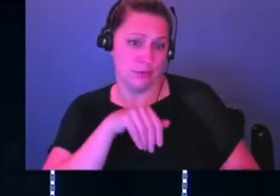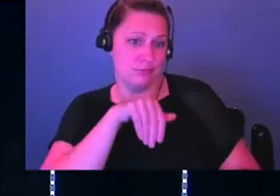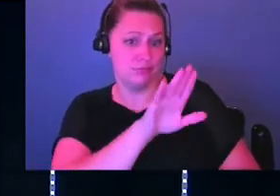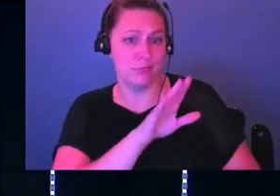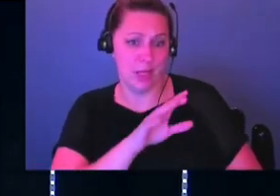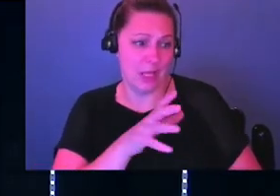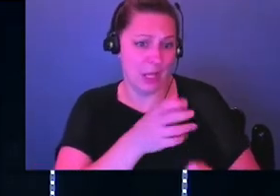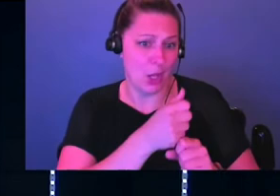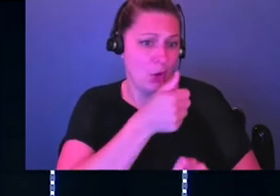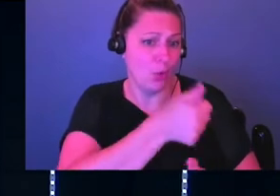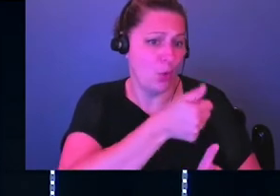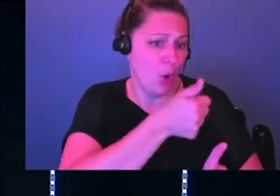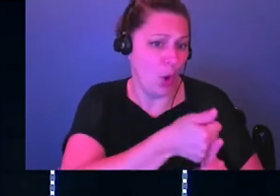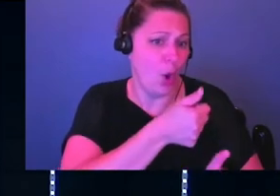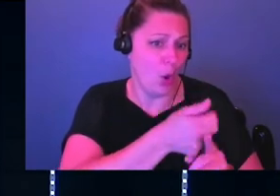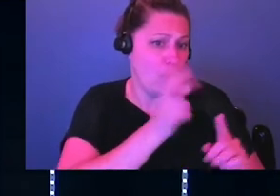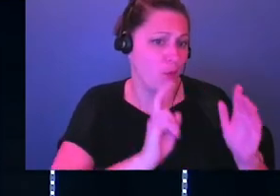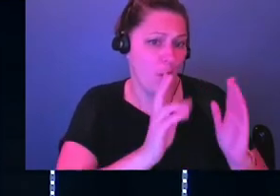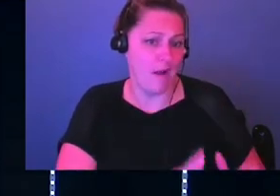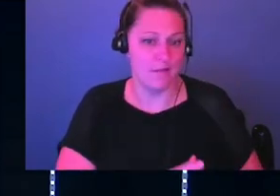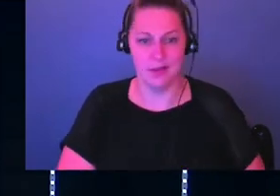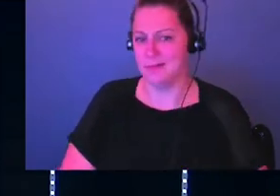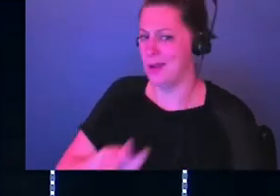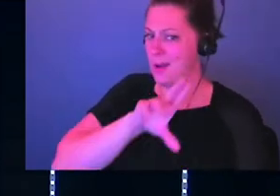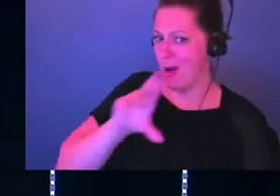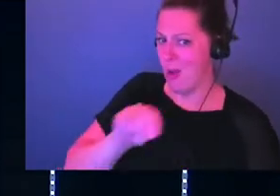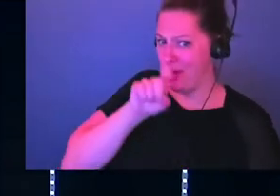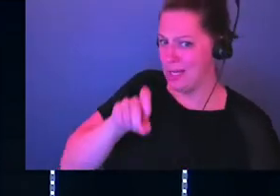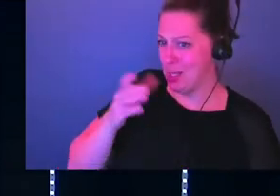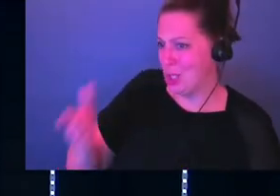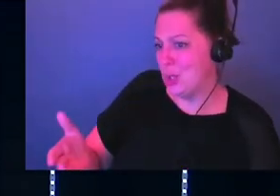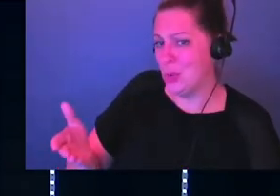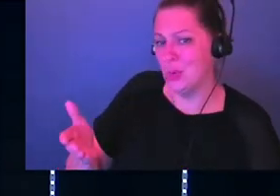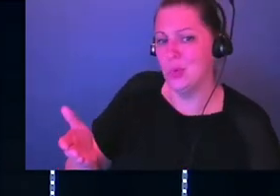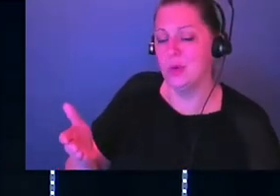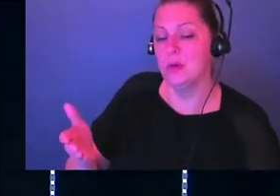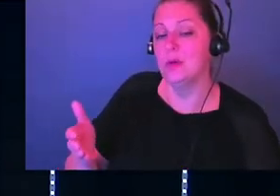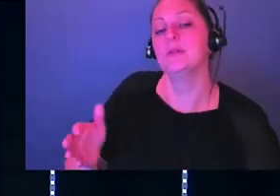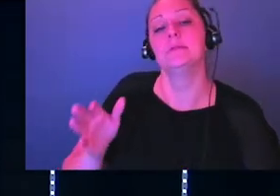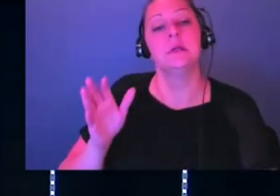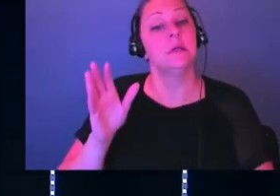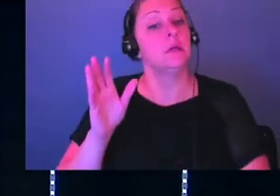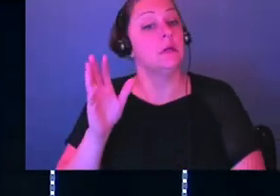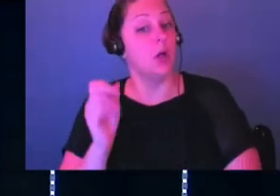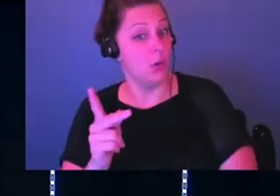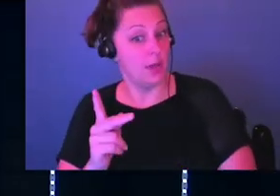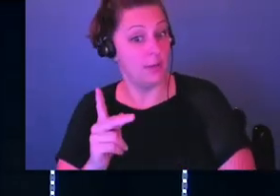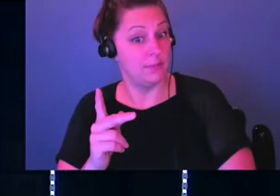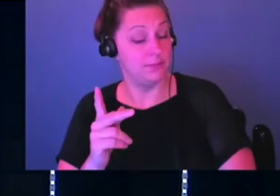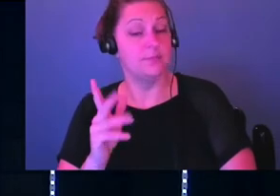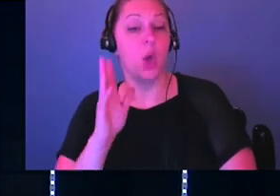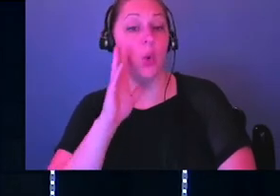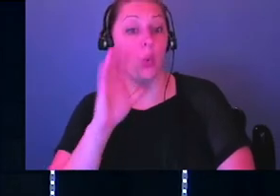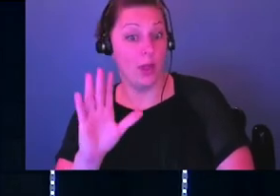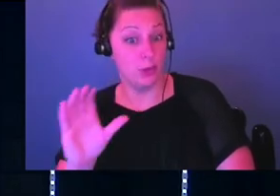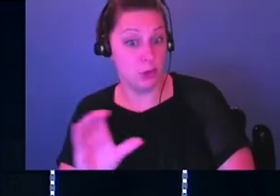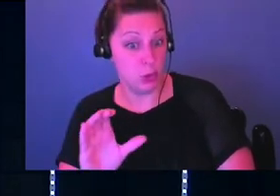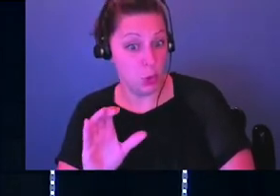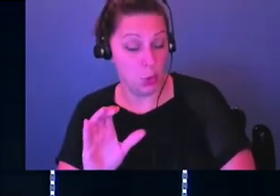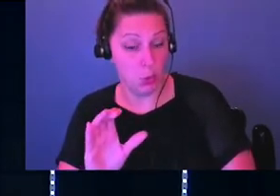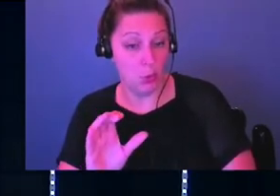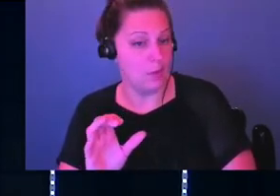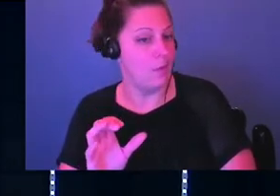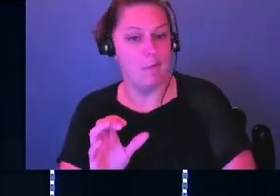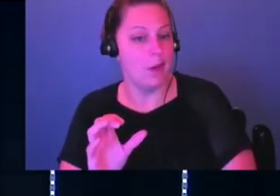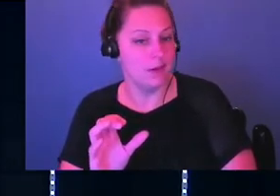profit. You know what I'm saying? And then King Jehoshaphat's like, no, we need you. And he's like, okay, I'll tell you the truth. I'll do it. But the only reason I'm going